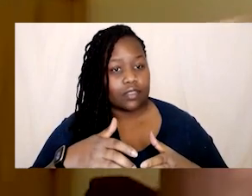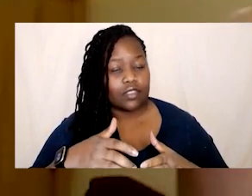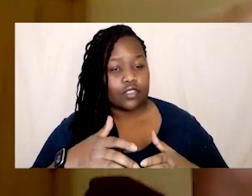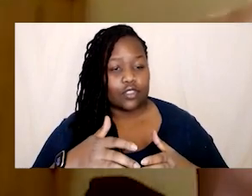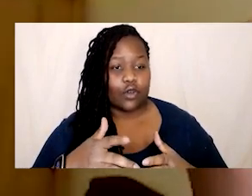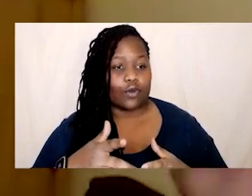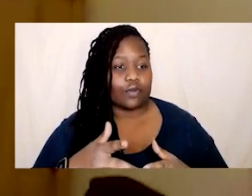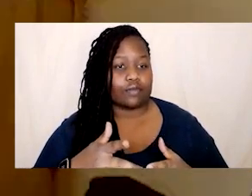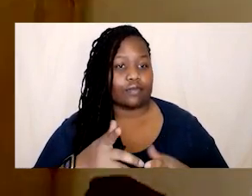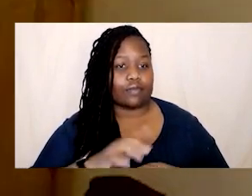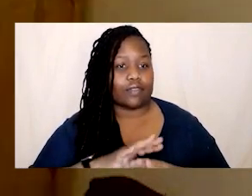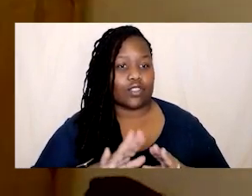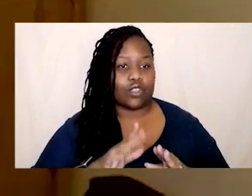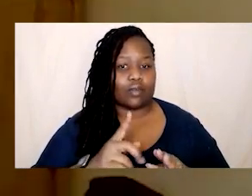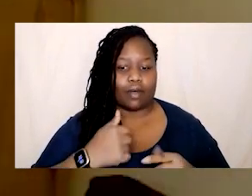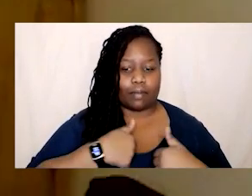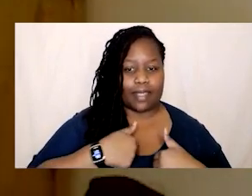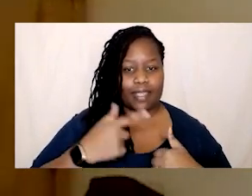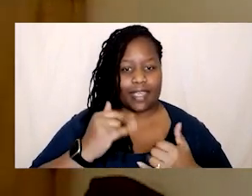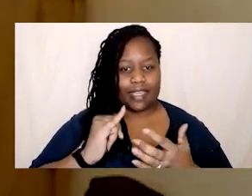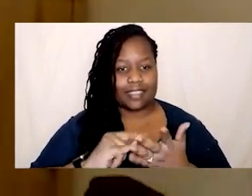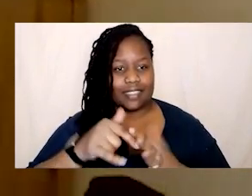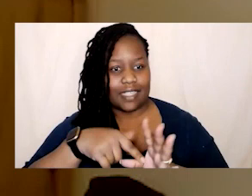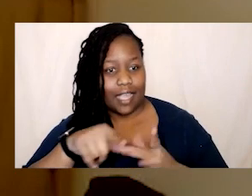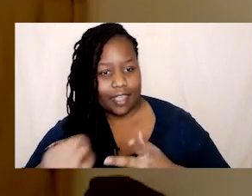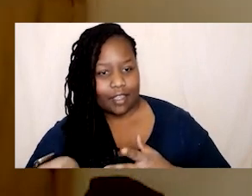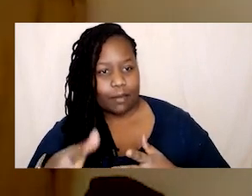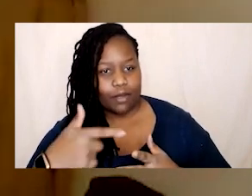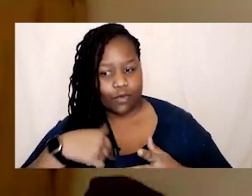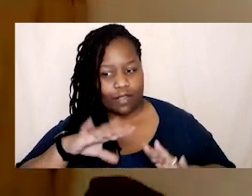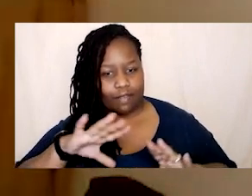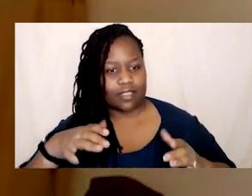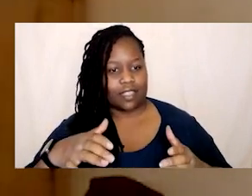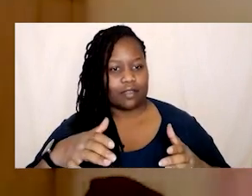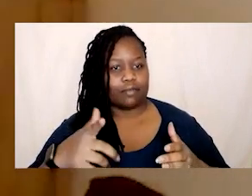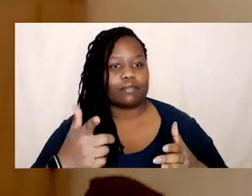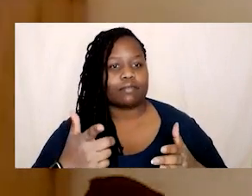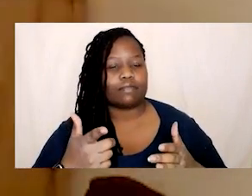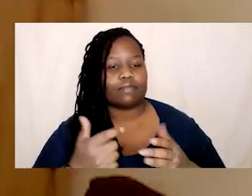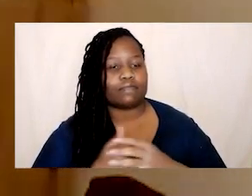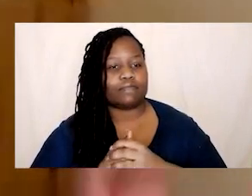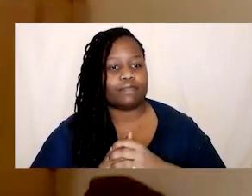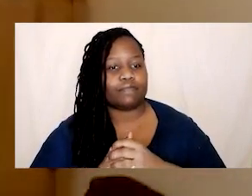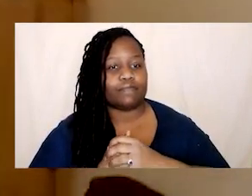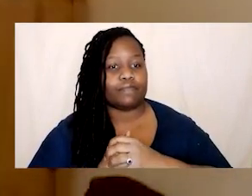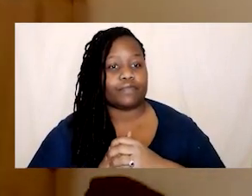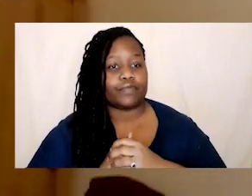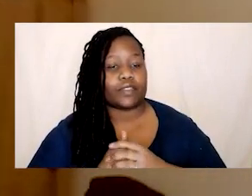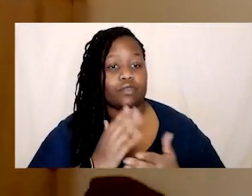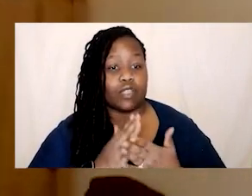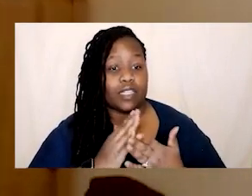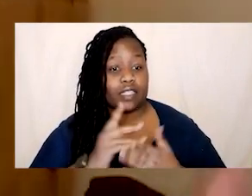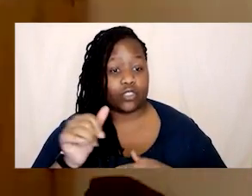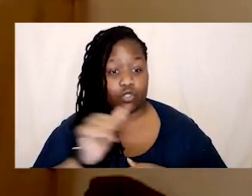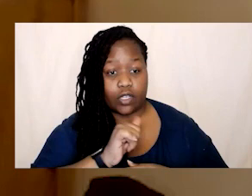as much as i feel like people think you could come close but but actually we it shouldn't be up to